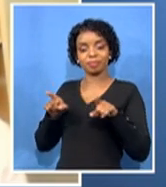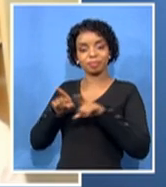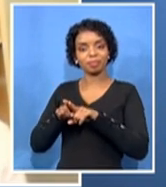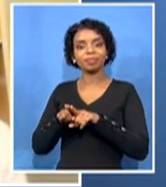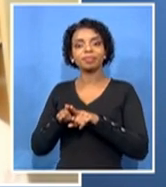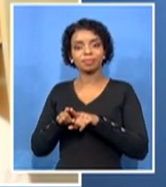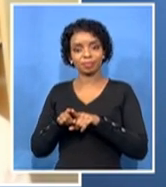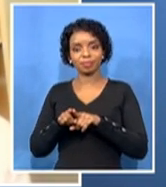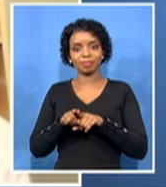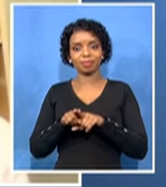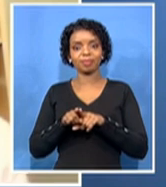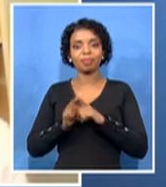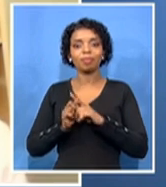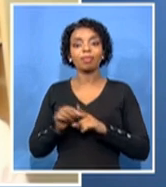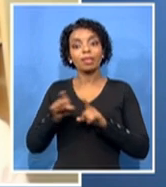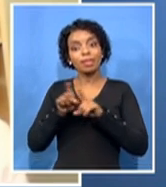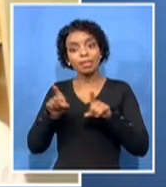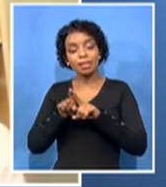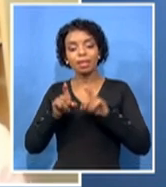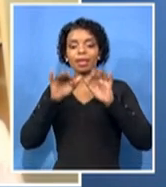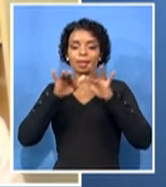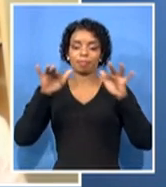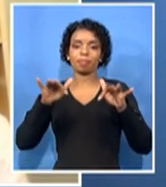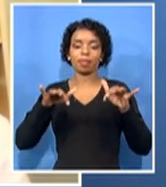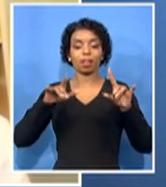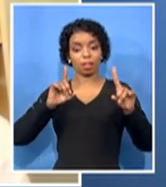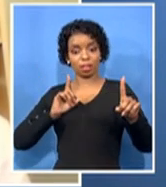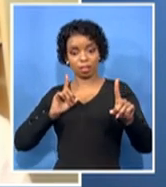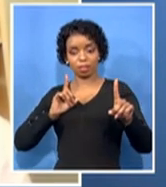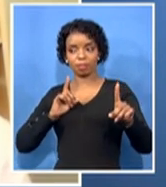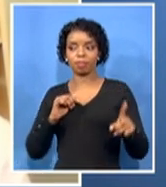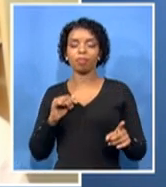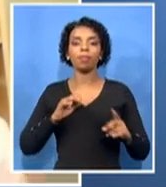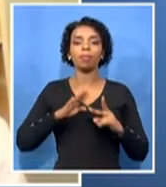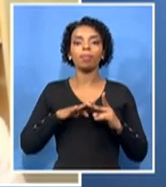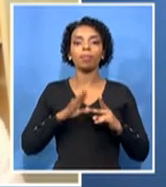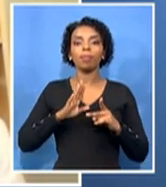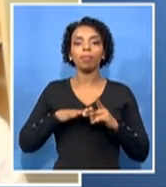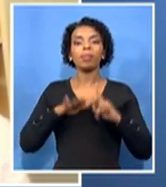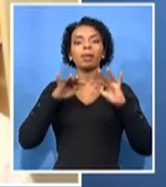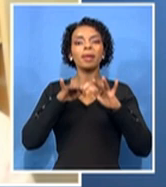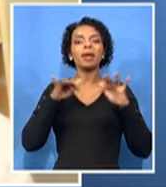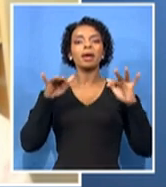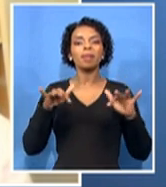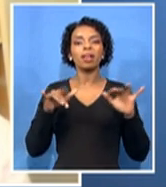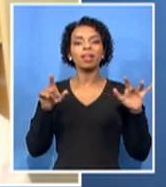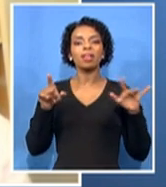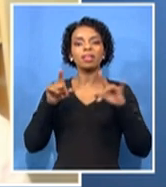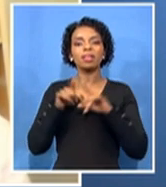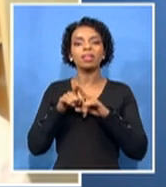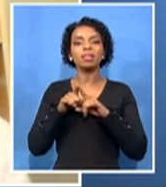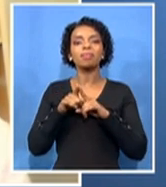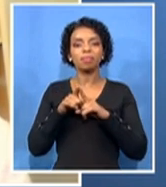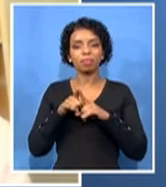social distancing, and people are adhering to the rules. But the probability